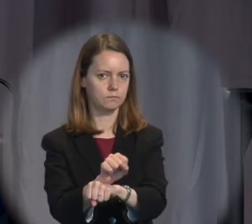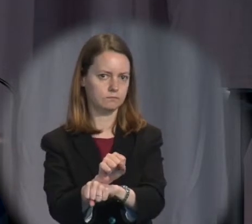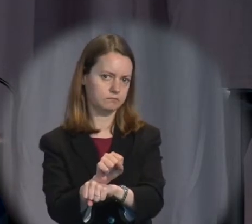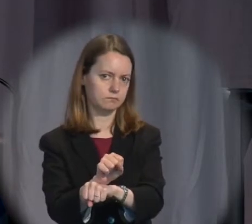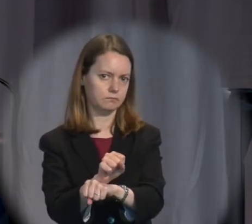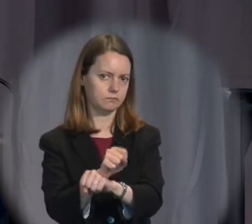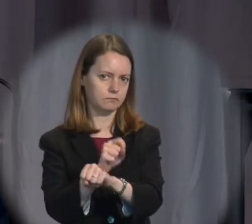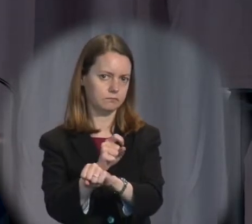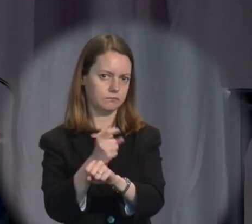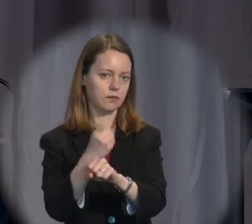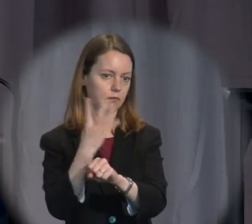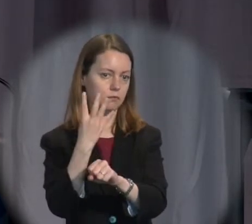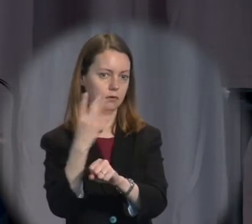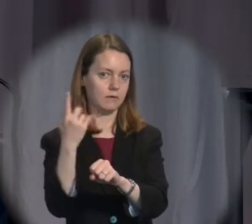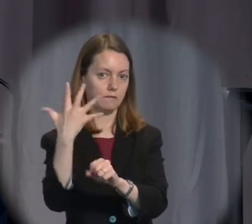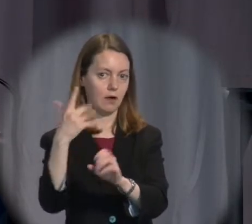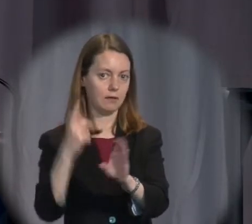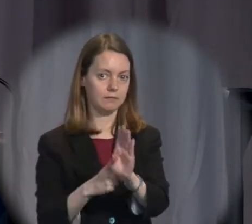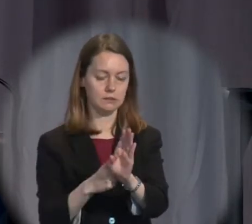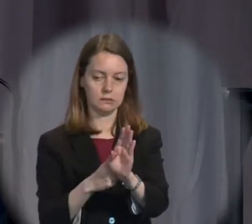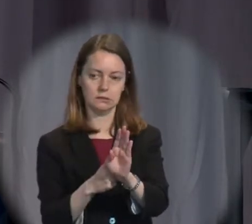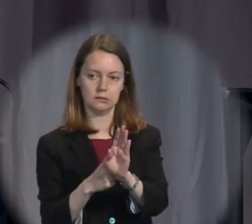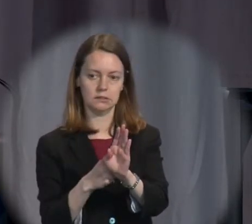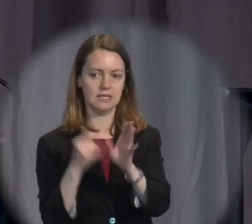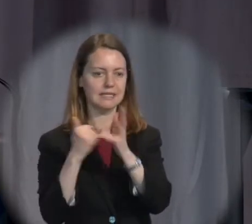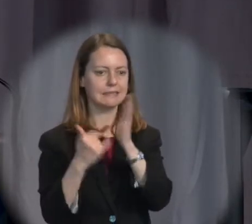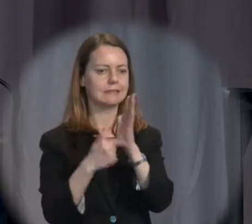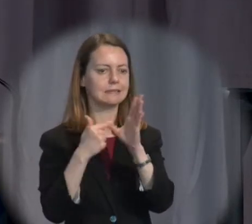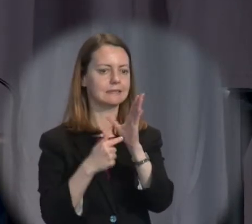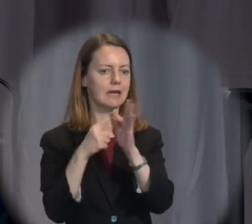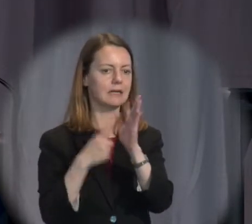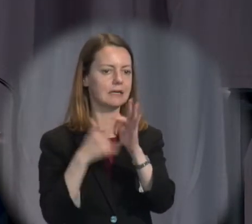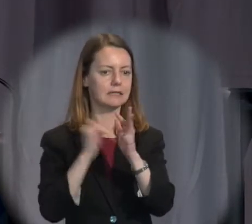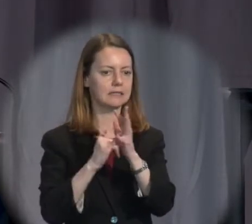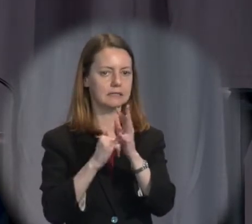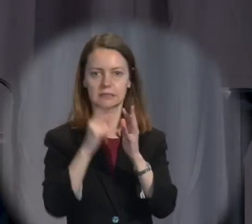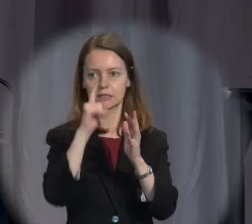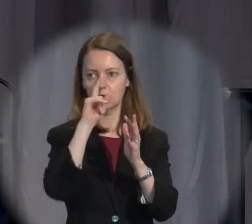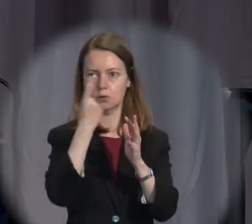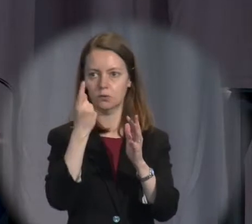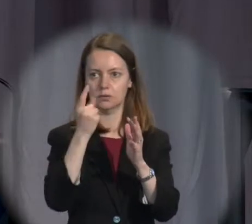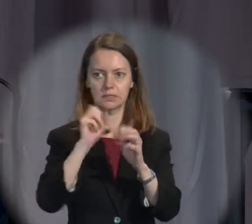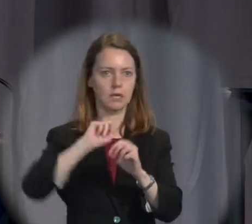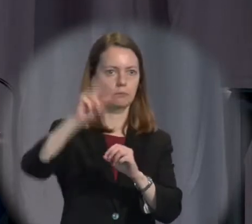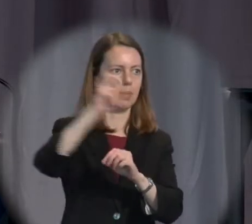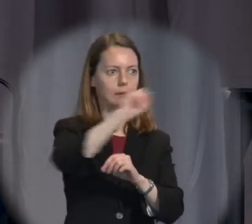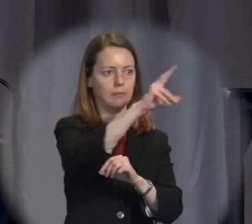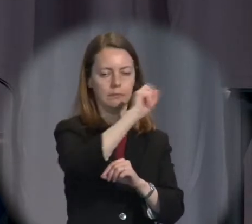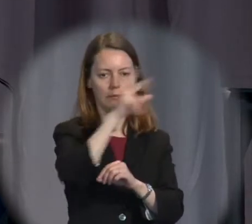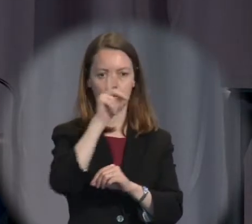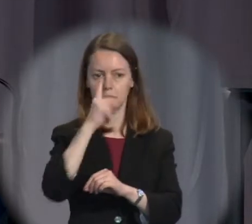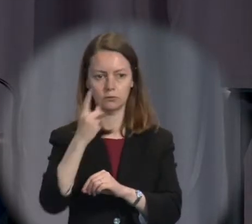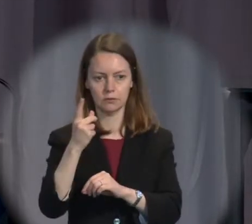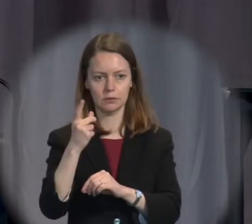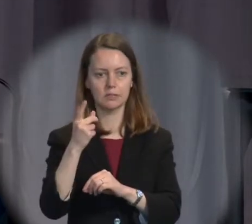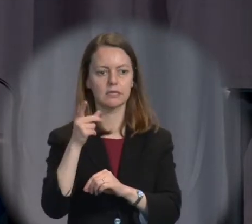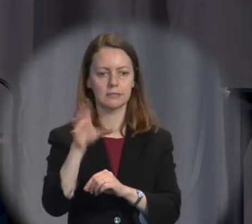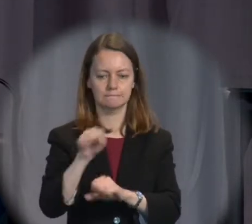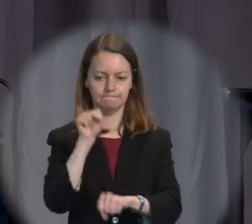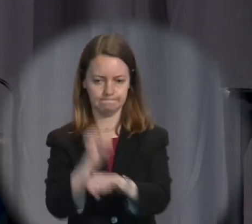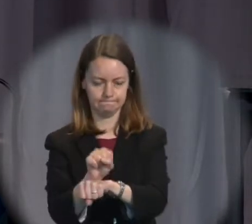nearly five years, with no end in sight. He was stateless. He couldn't be held anywhere else. It was a low point in Australian human rights law.